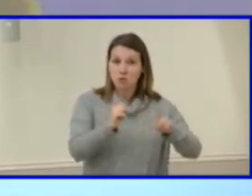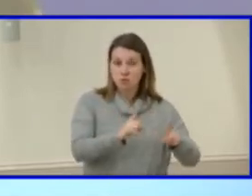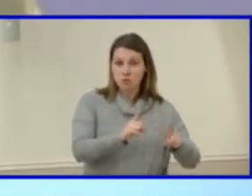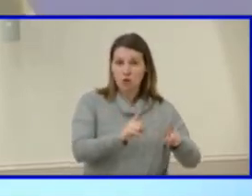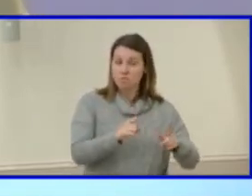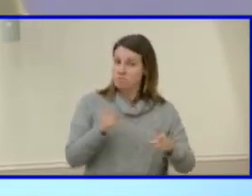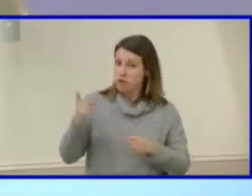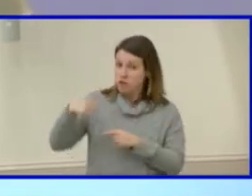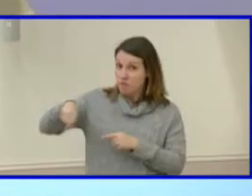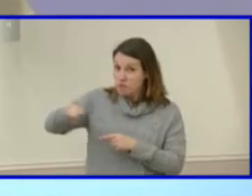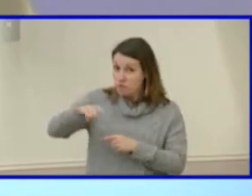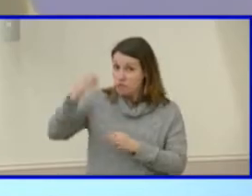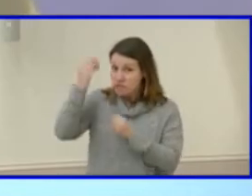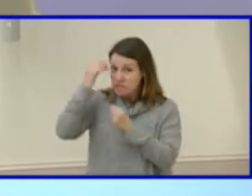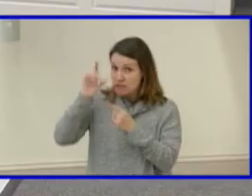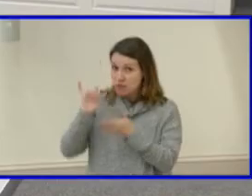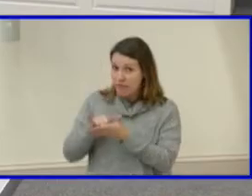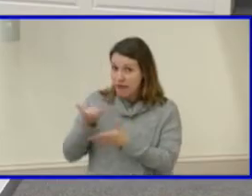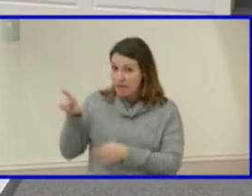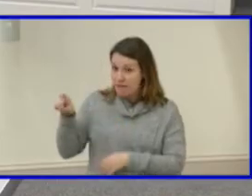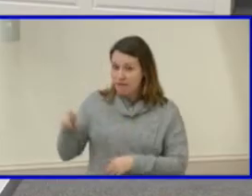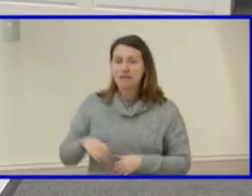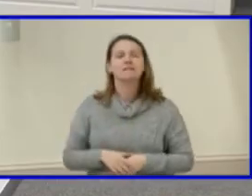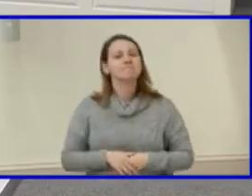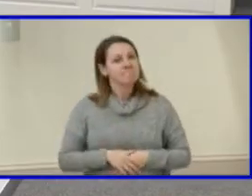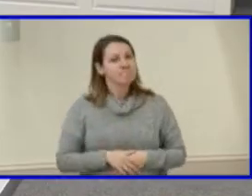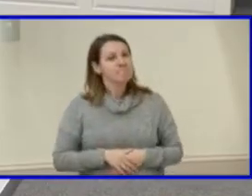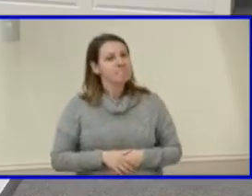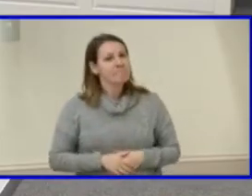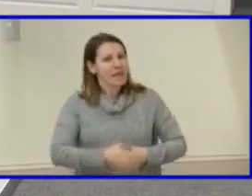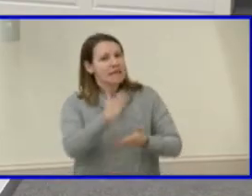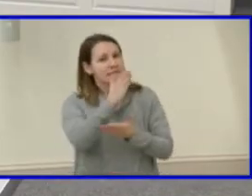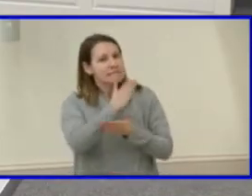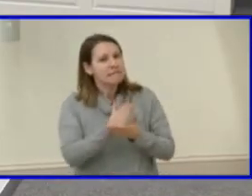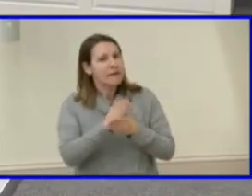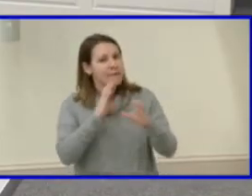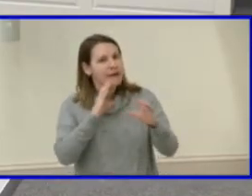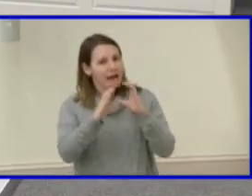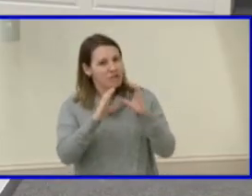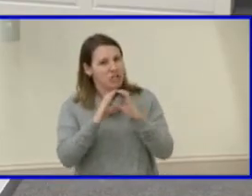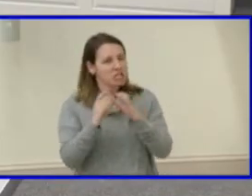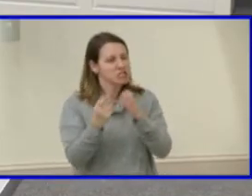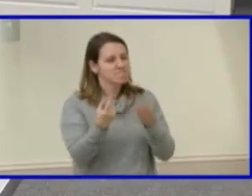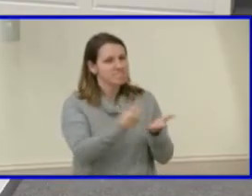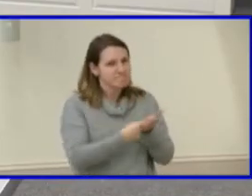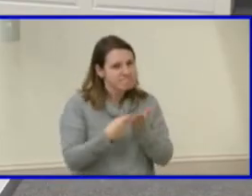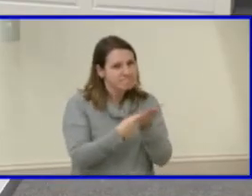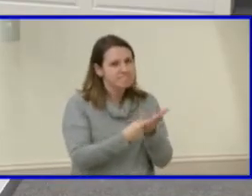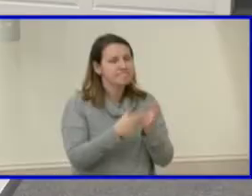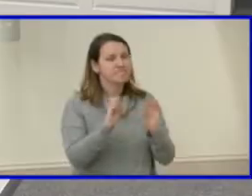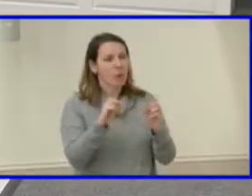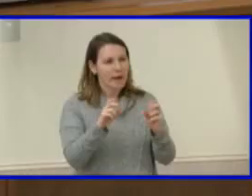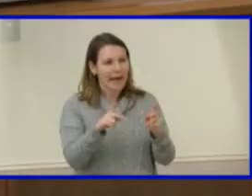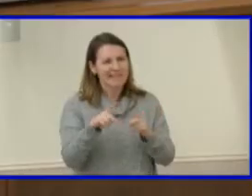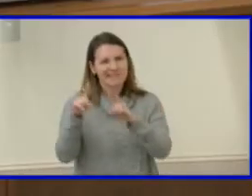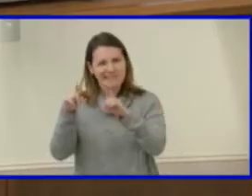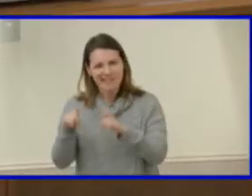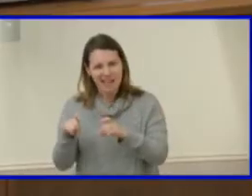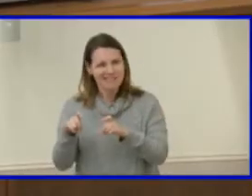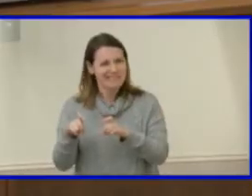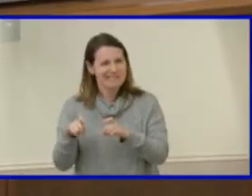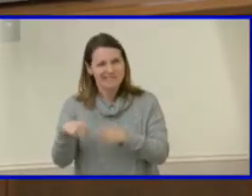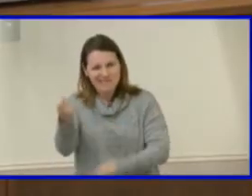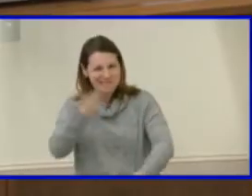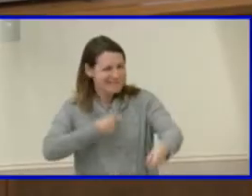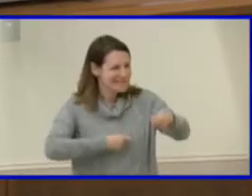thought about that? There has been some conversation about, you know, in lieu of testing, you know, what other kinds of components might